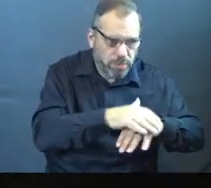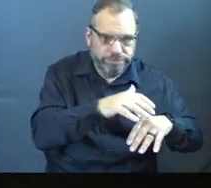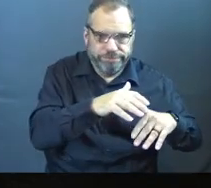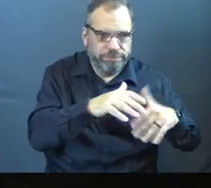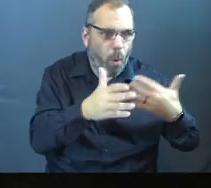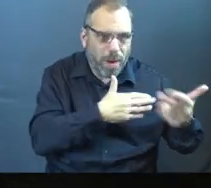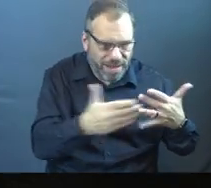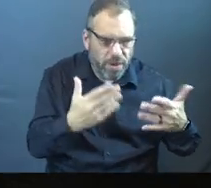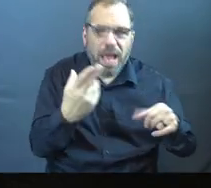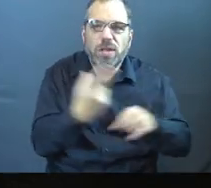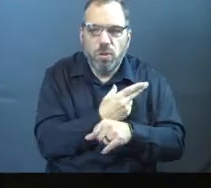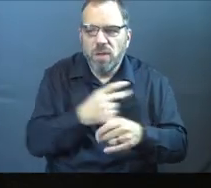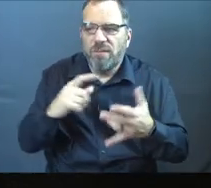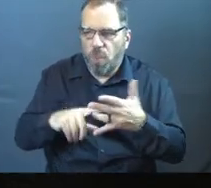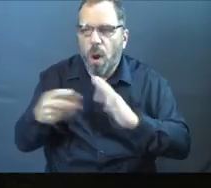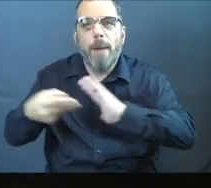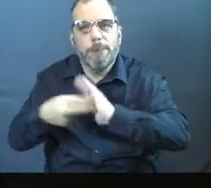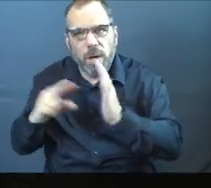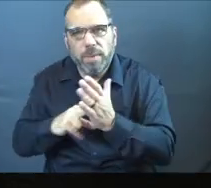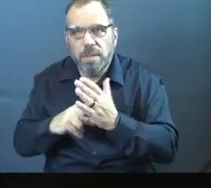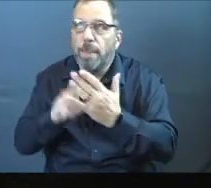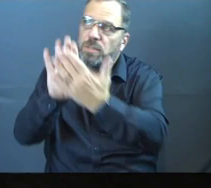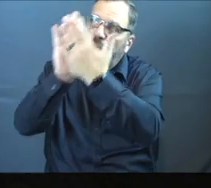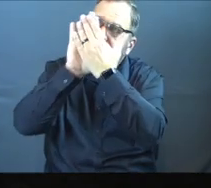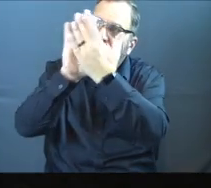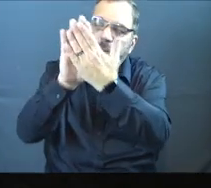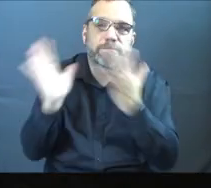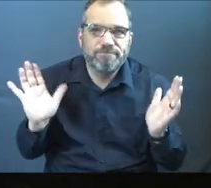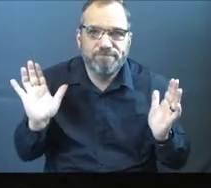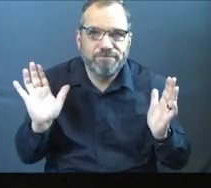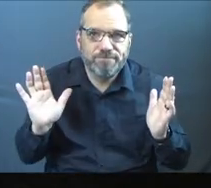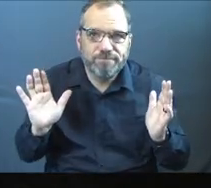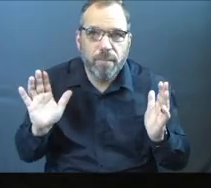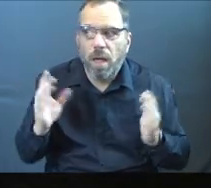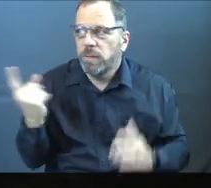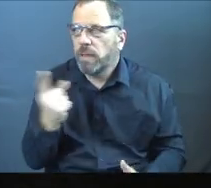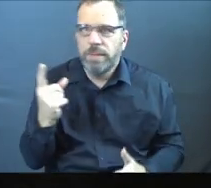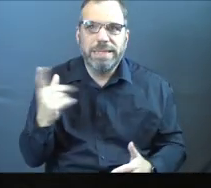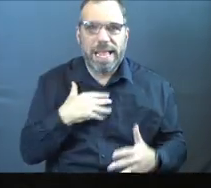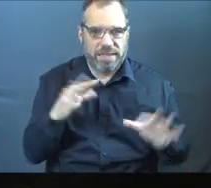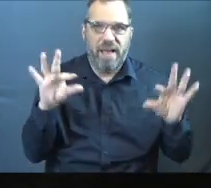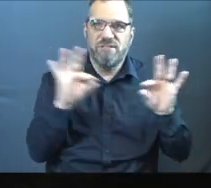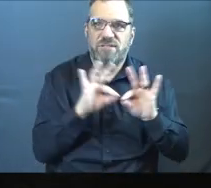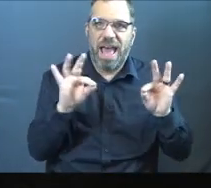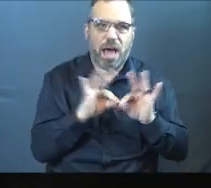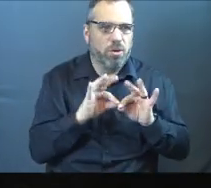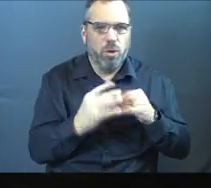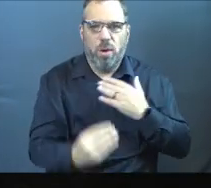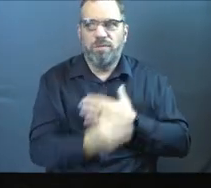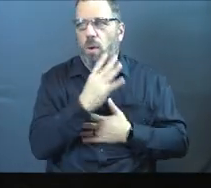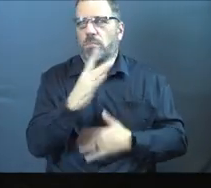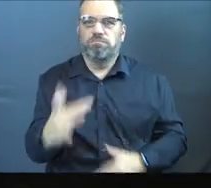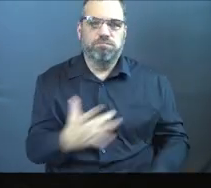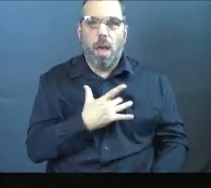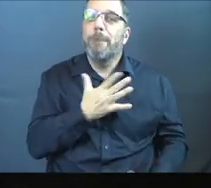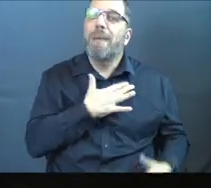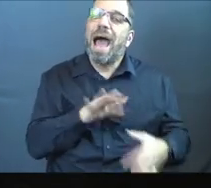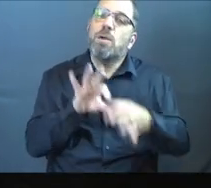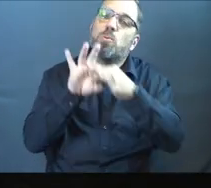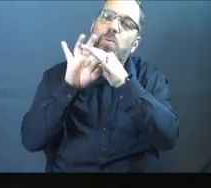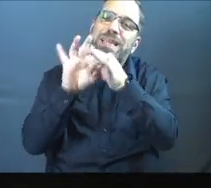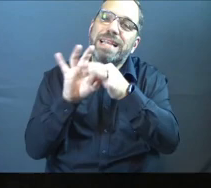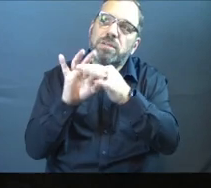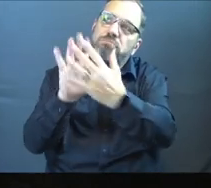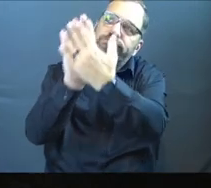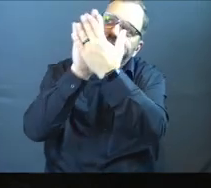from and use it for a purpose between God and myself. Something that brings value and influence and impact to my relationship